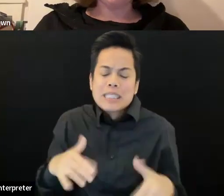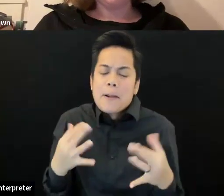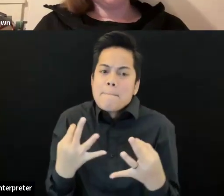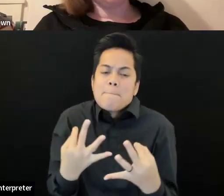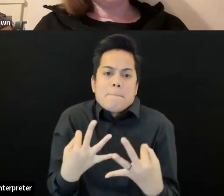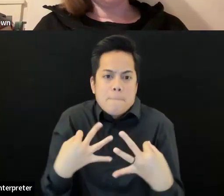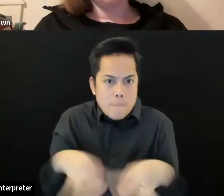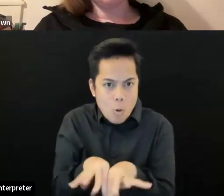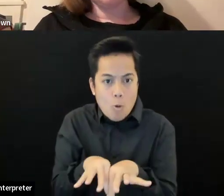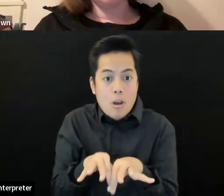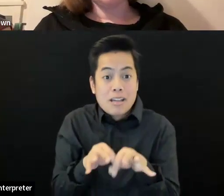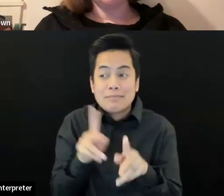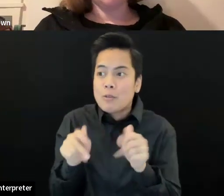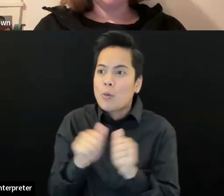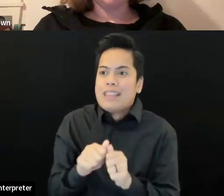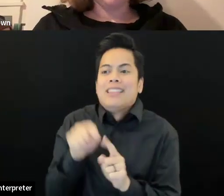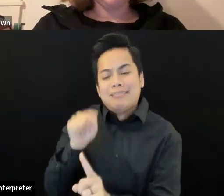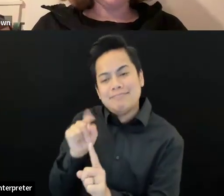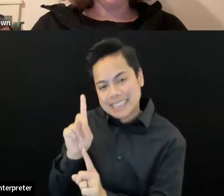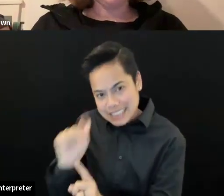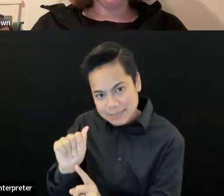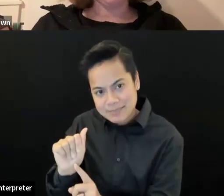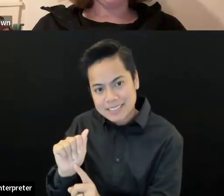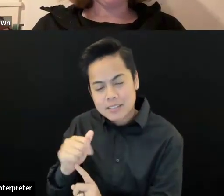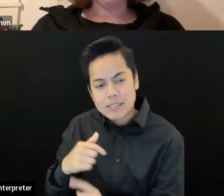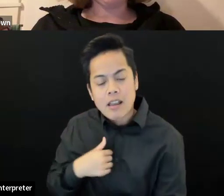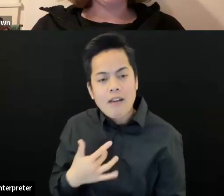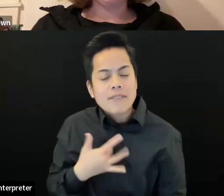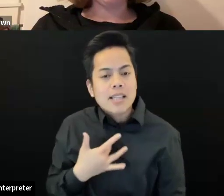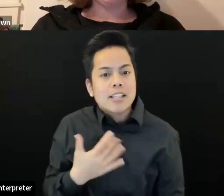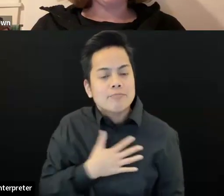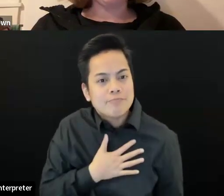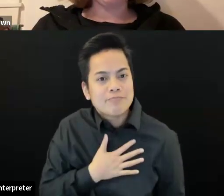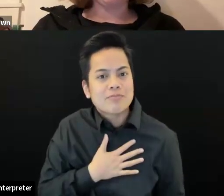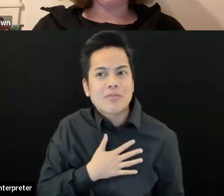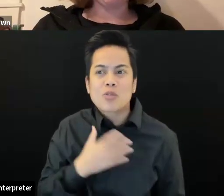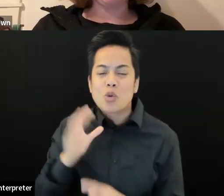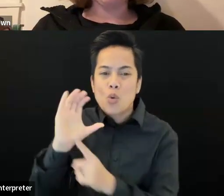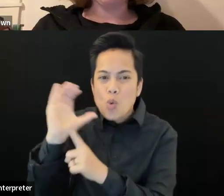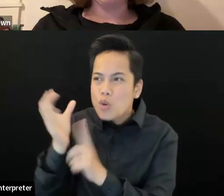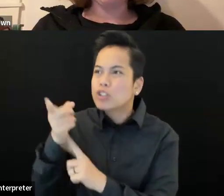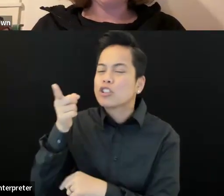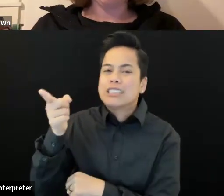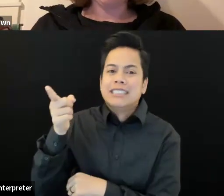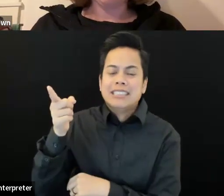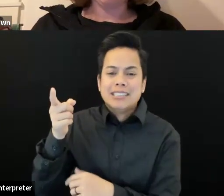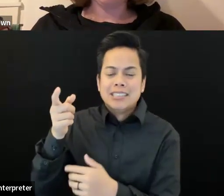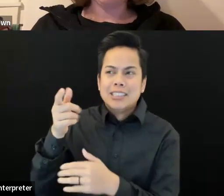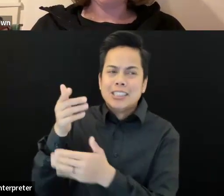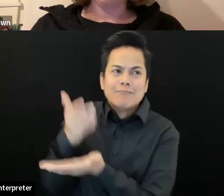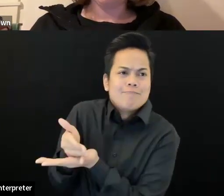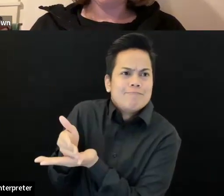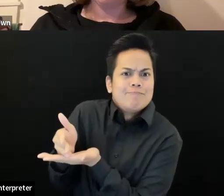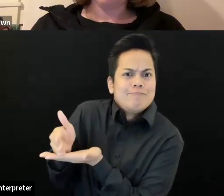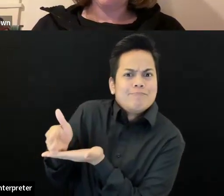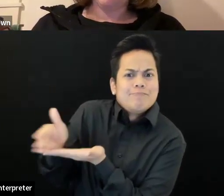are, you know, I feel like we're being erased from the culture and from society as eugenics, uh, culture